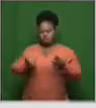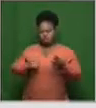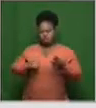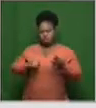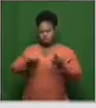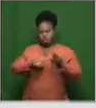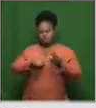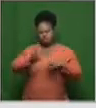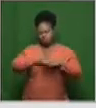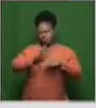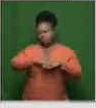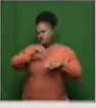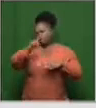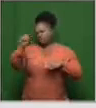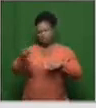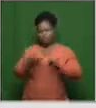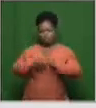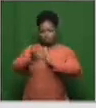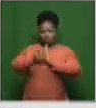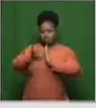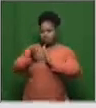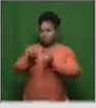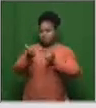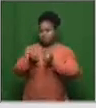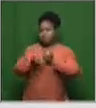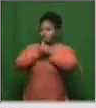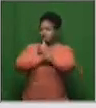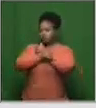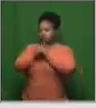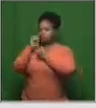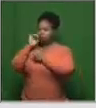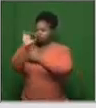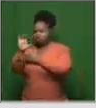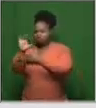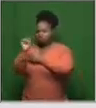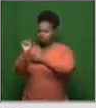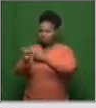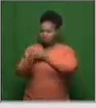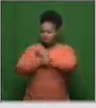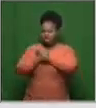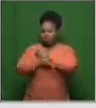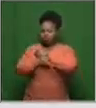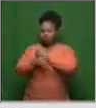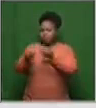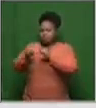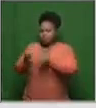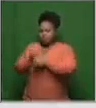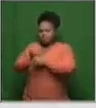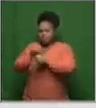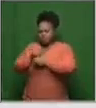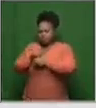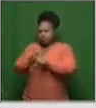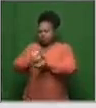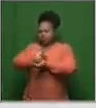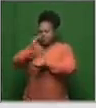more developed countries and wealthier nations have been funding the manufacturers of these vaccines